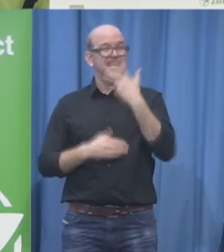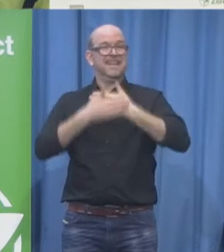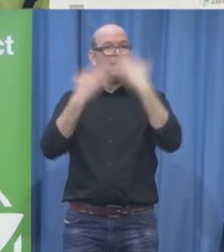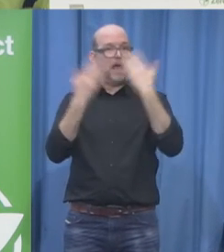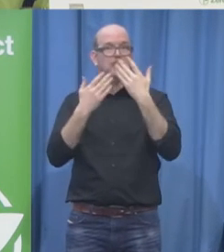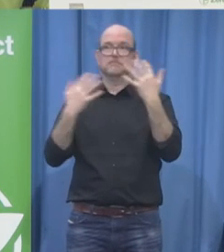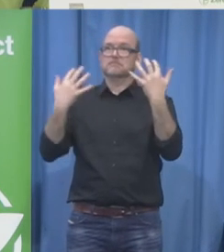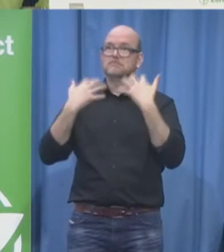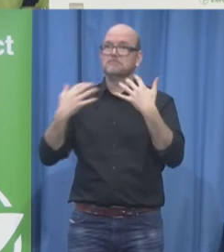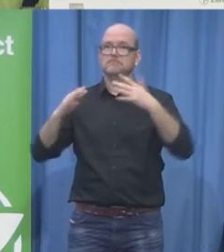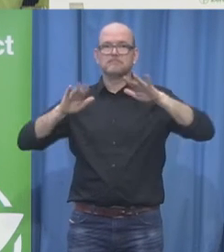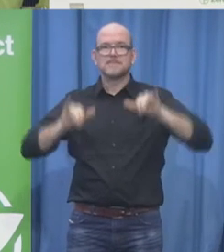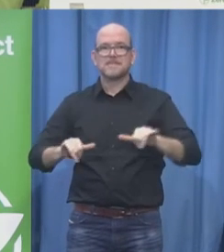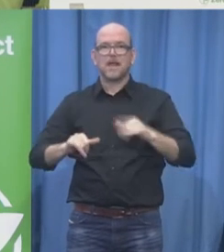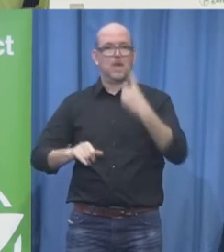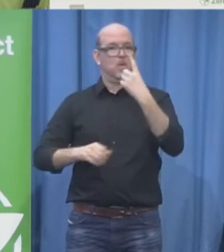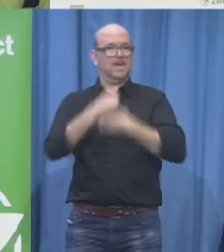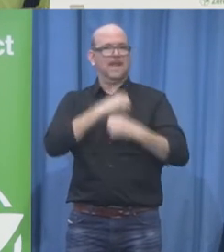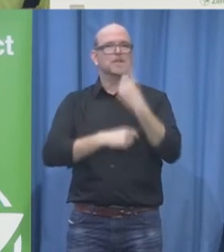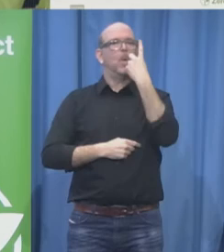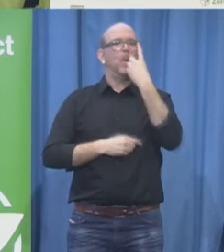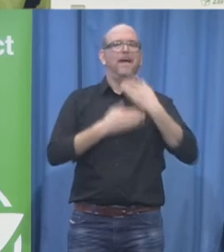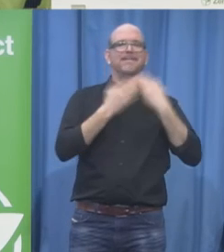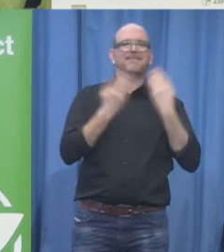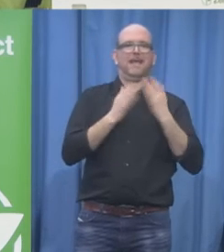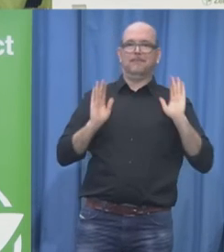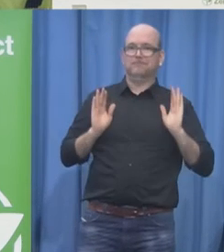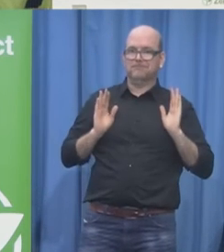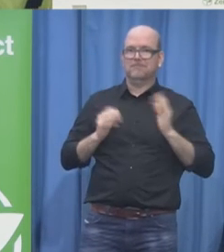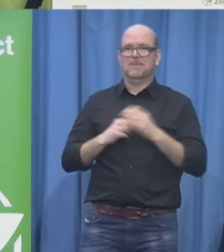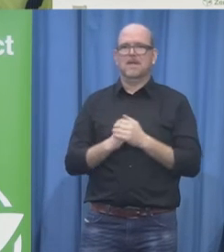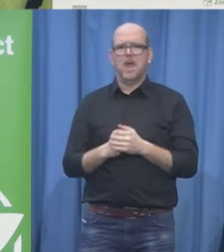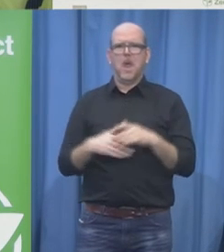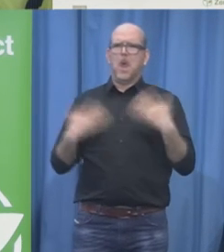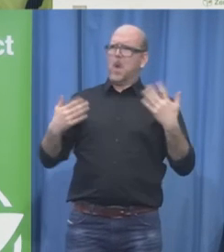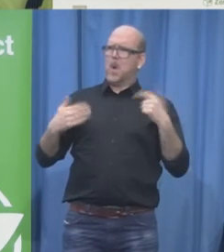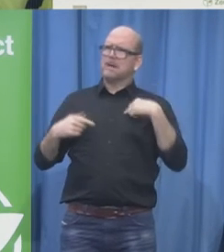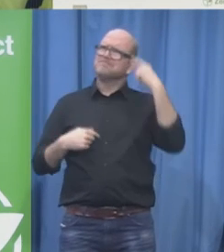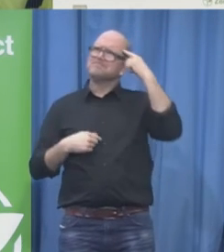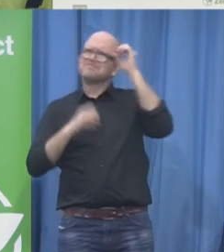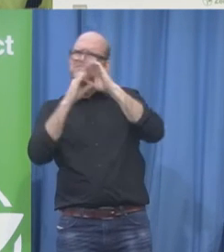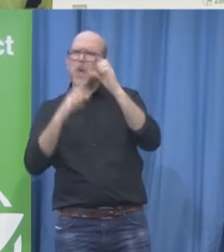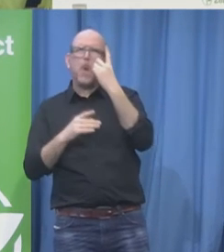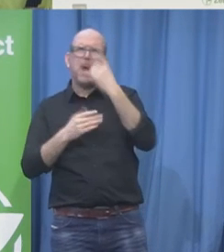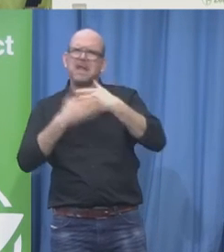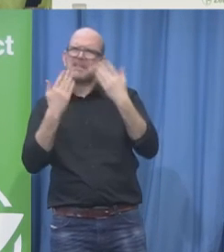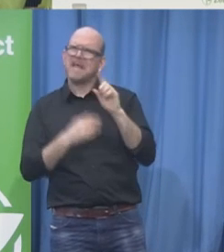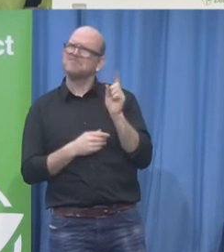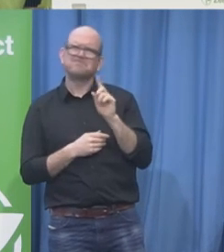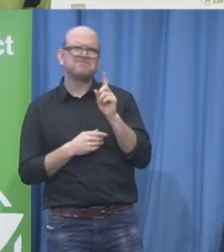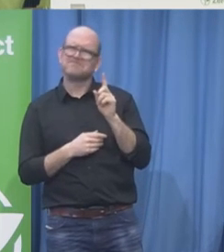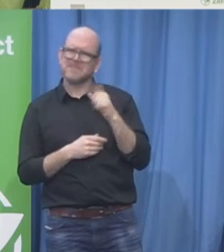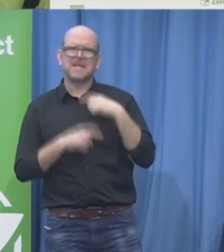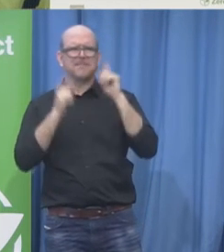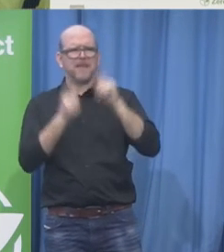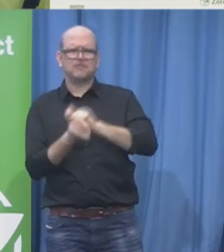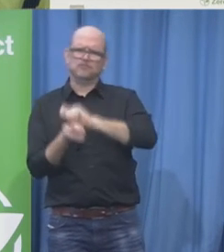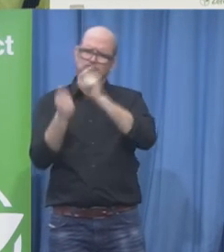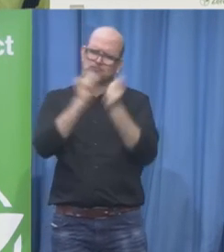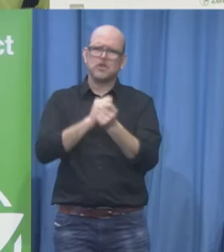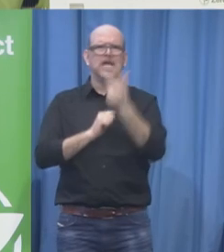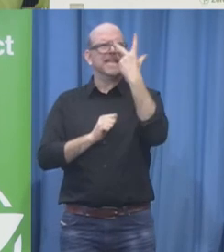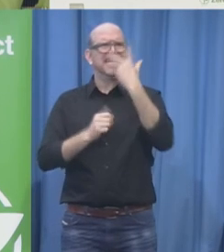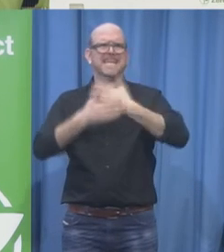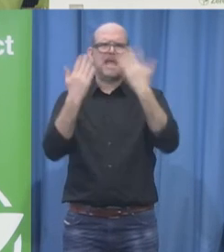than just a conference it has become a catalyst for change for real improvements